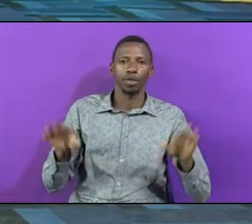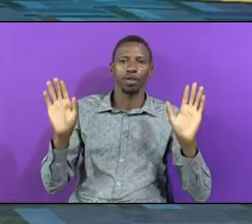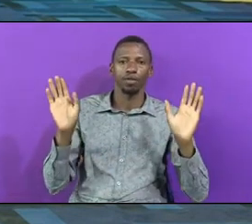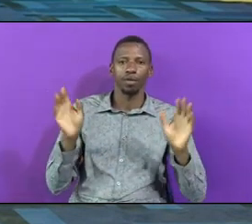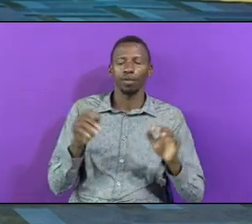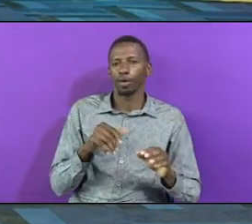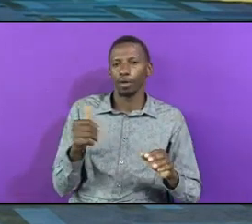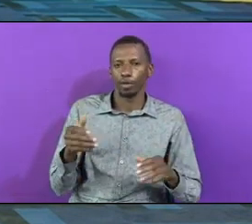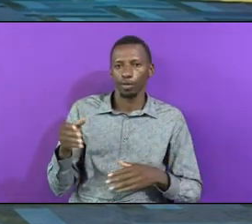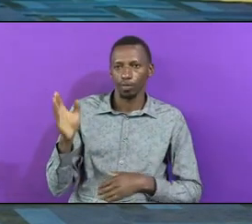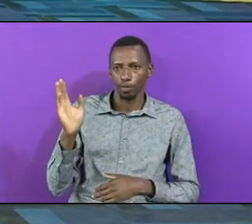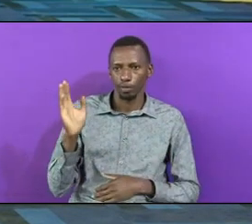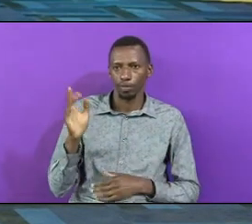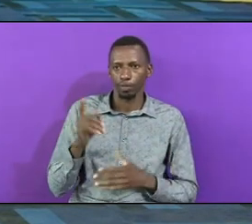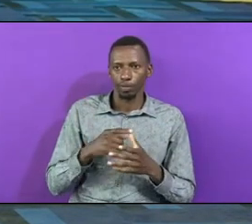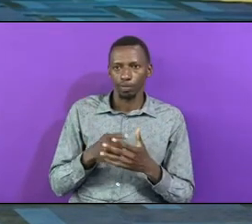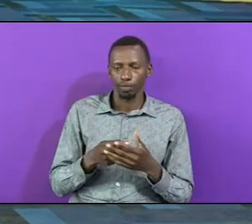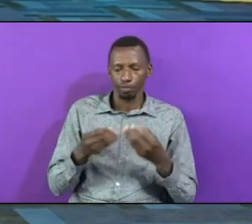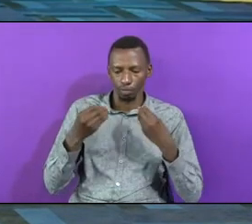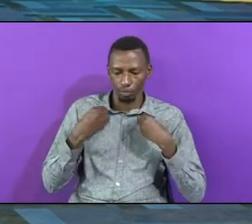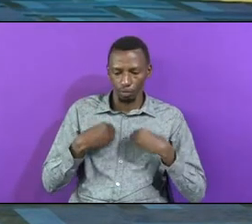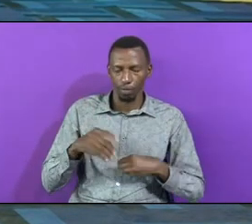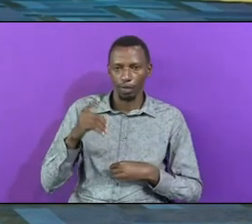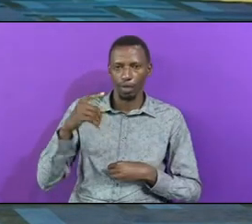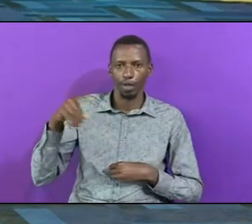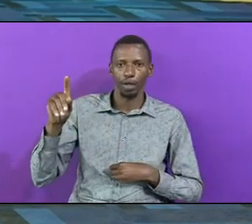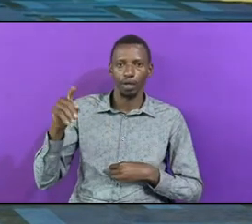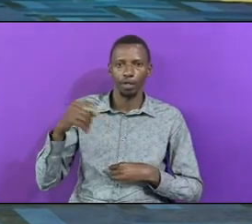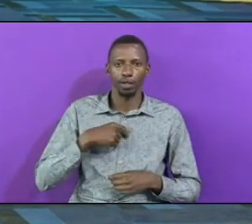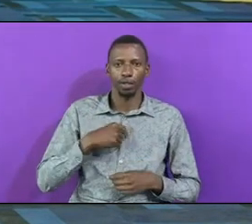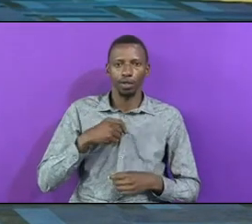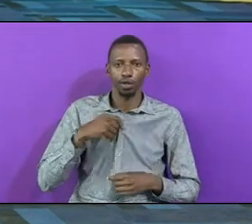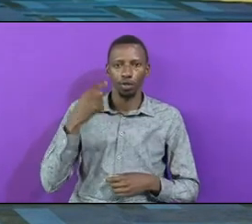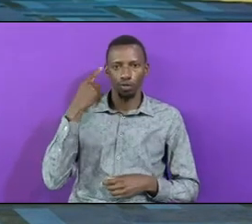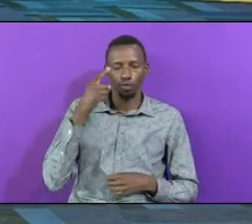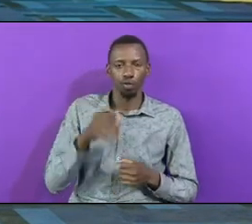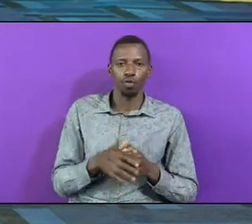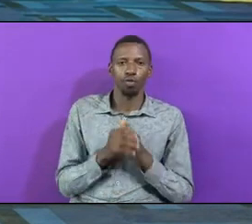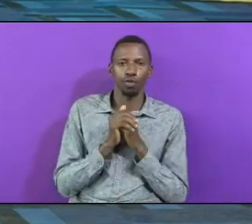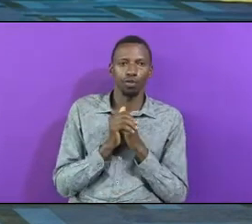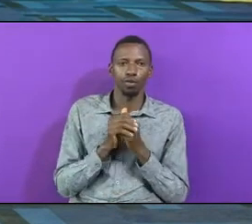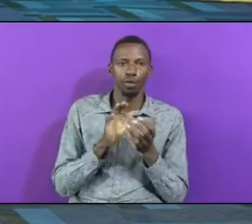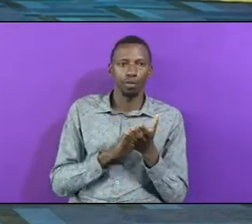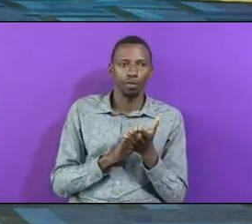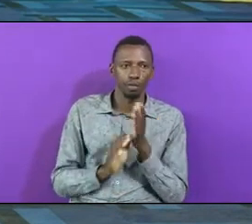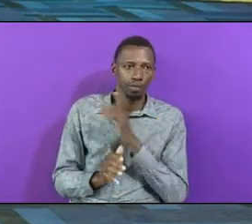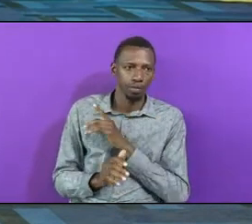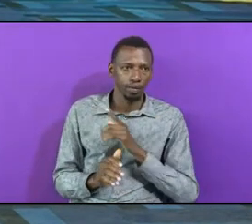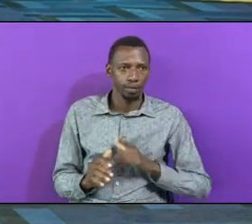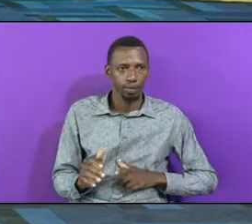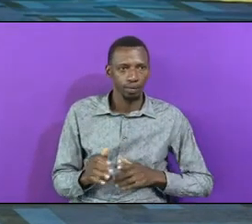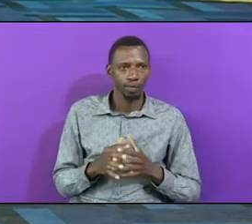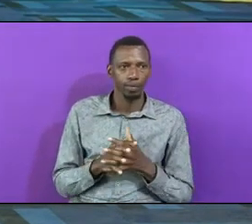And Putting On The Right Garments For What For Worship Praise The Lord God